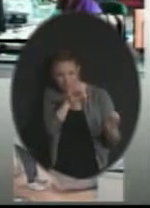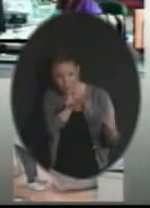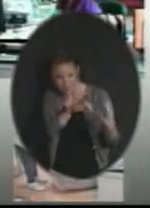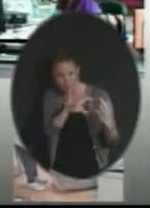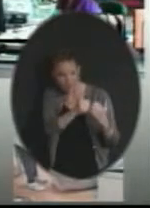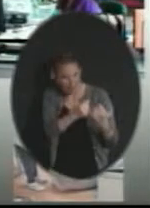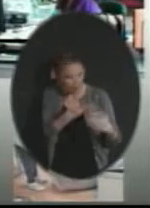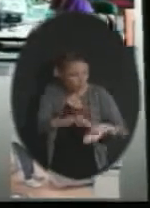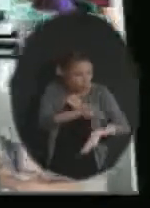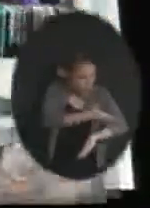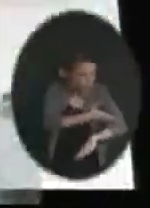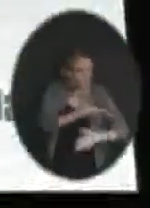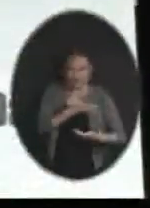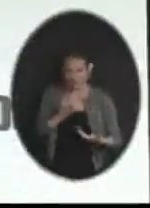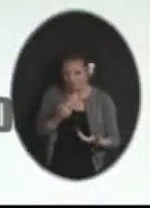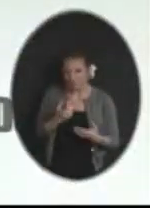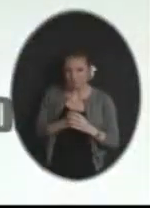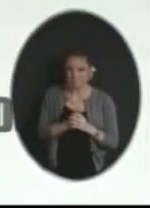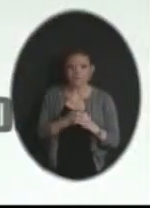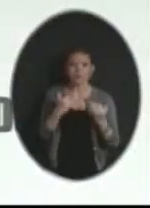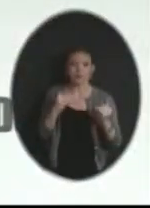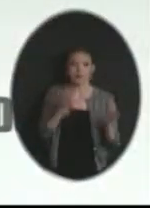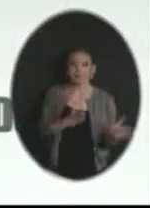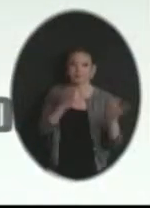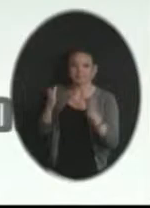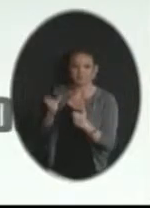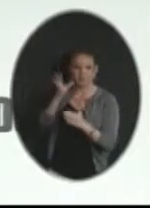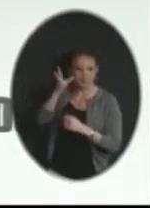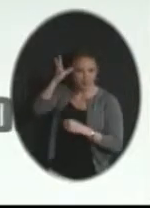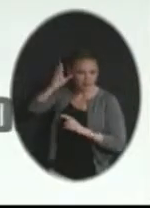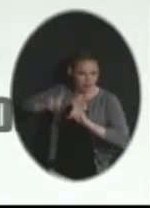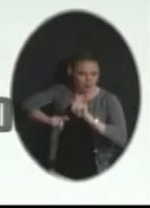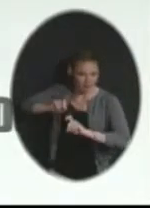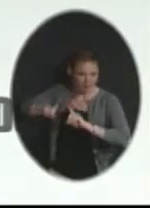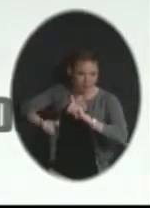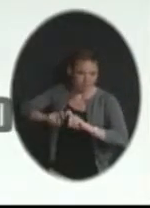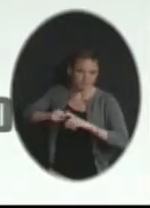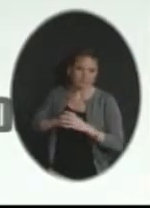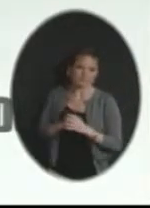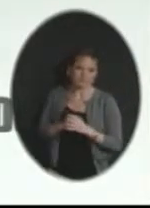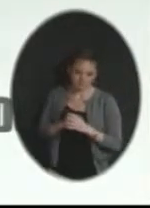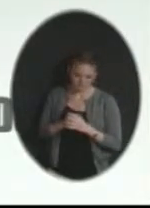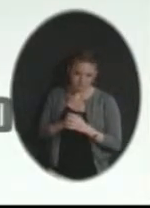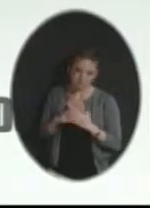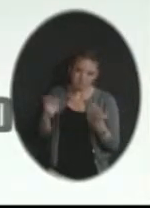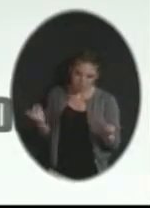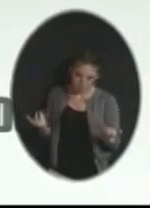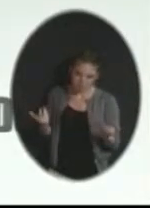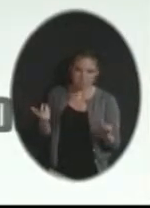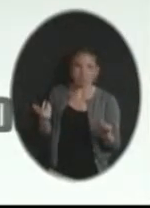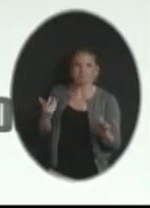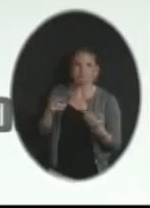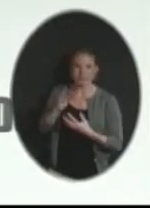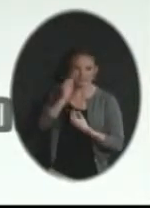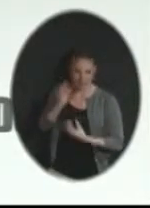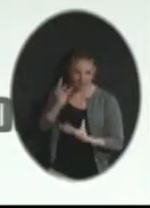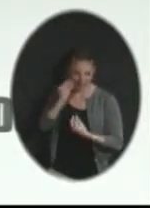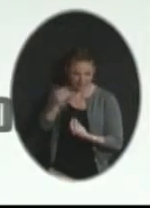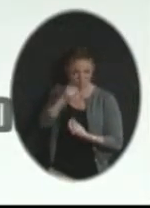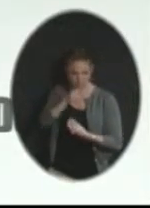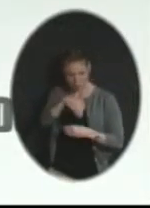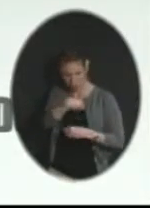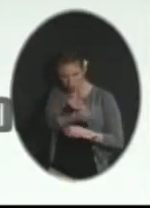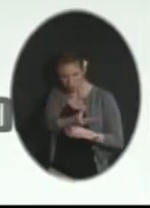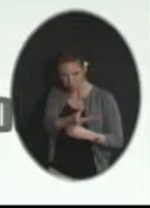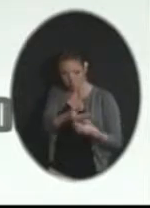the Olathe Public Schools. Let's talk a little now about the parent survey. Again, these are, you've had information about that. And